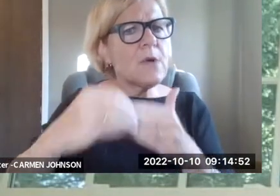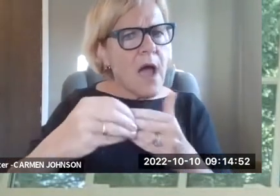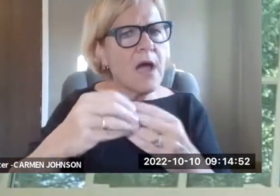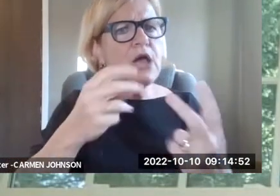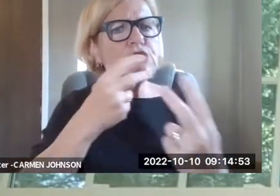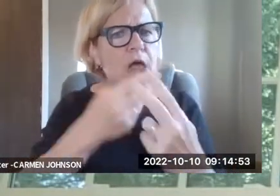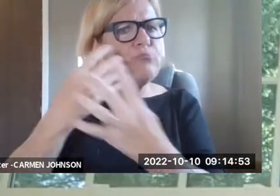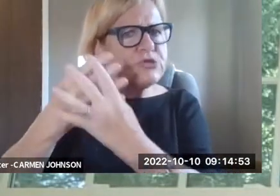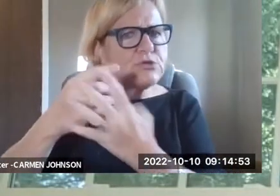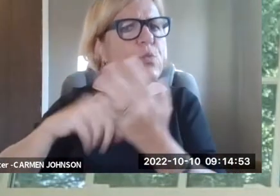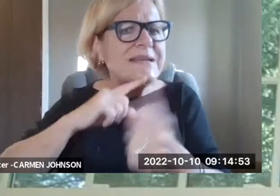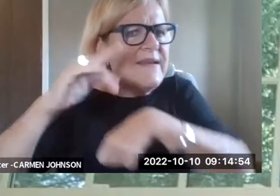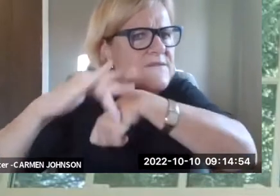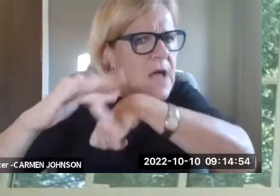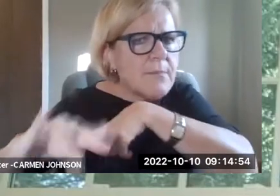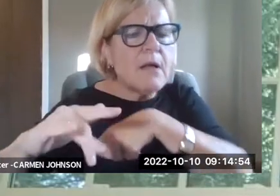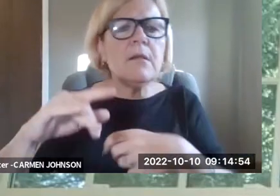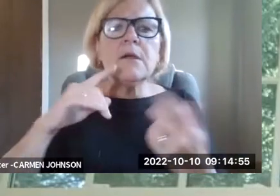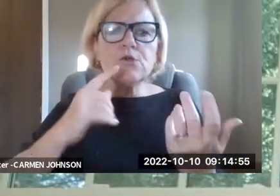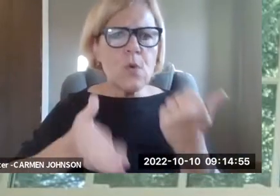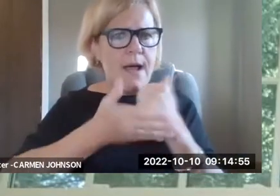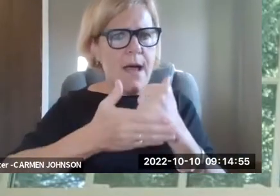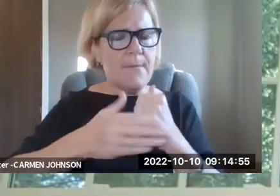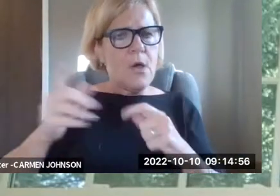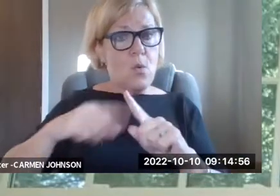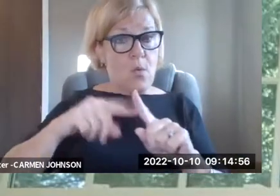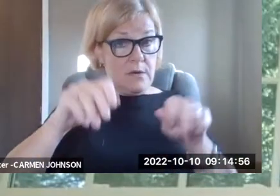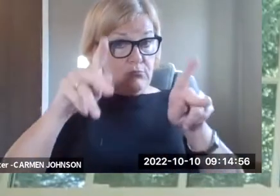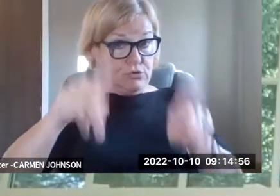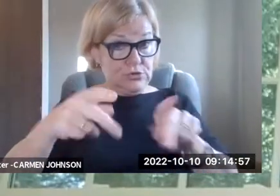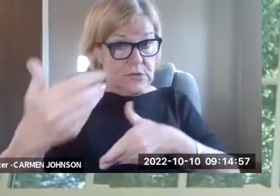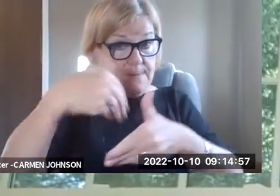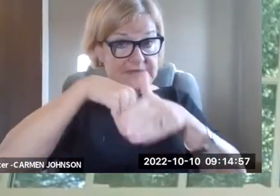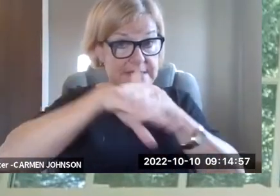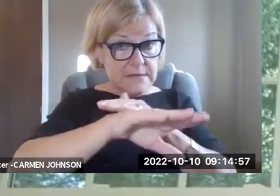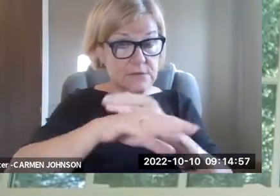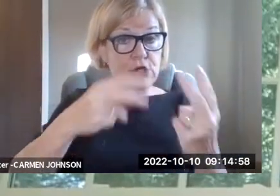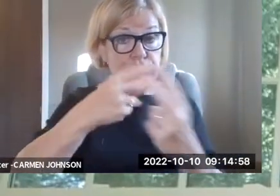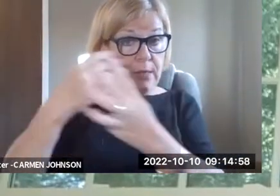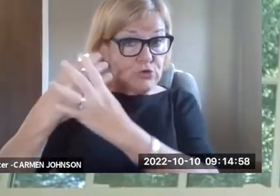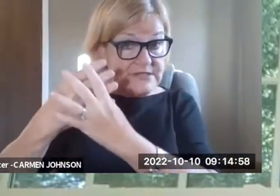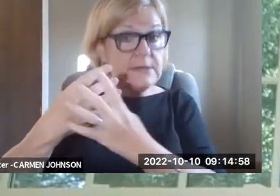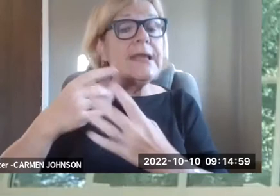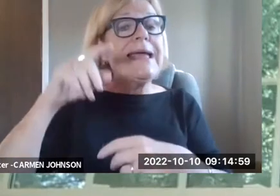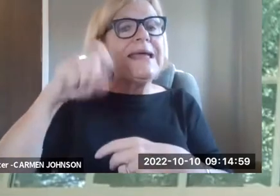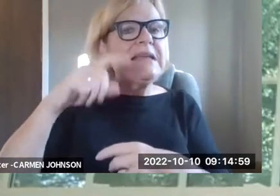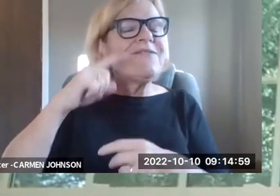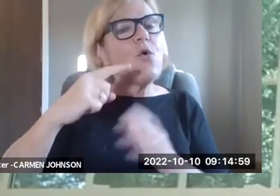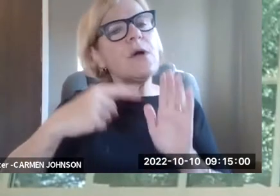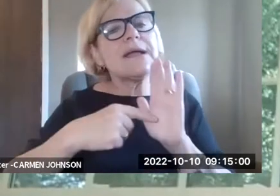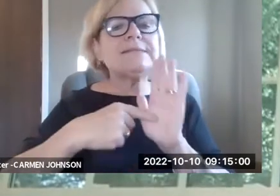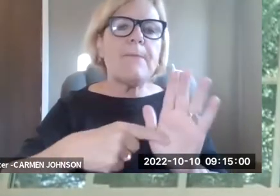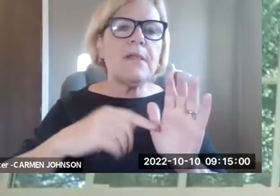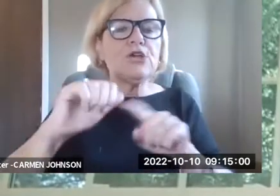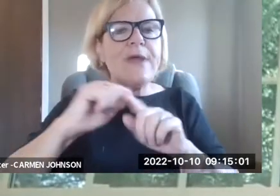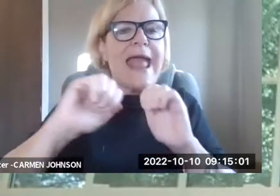living that may be able to help develop, um, resources that may be able to guide jails and prisons to what is available that may be able to